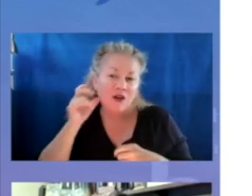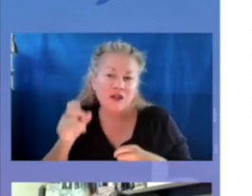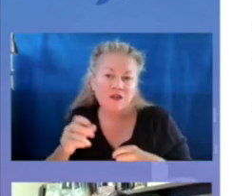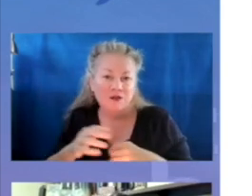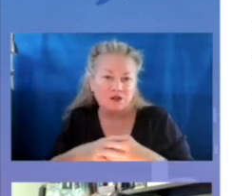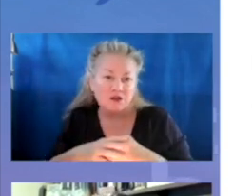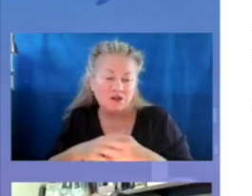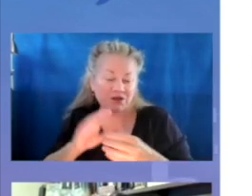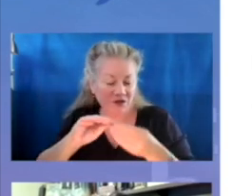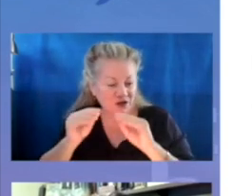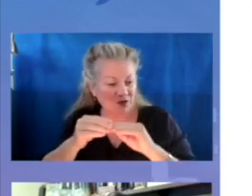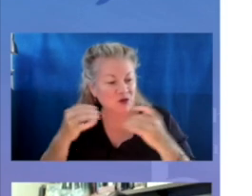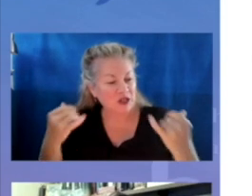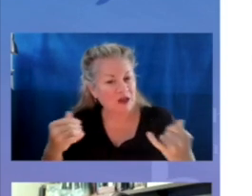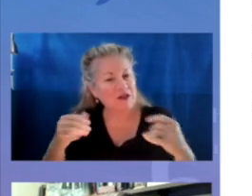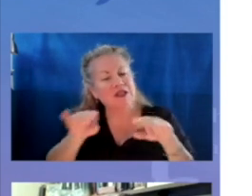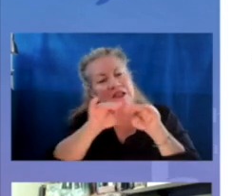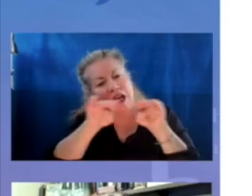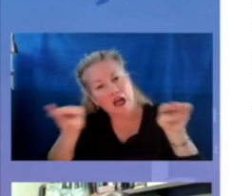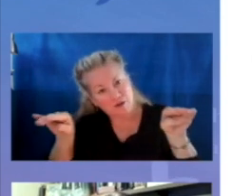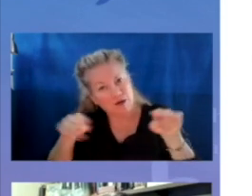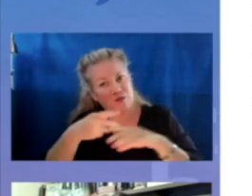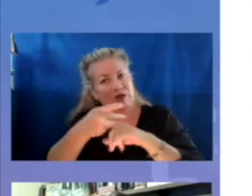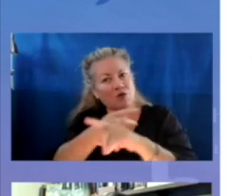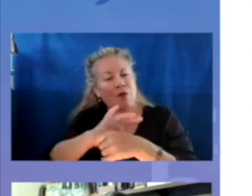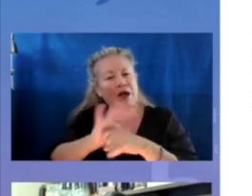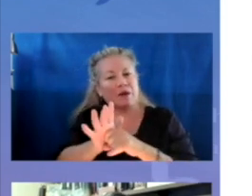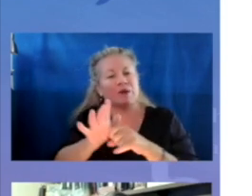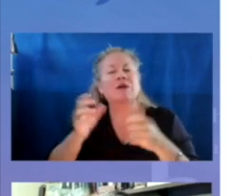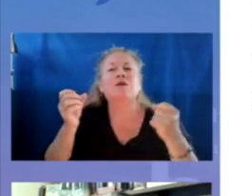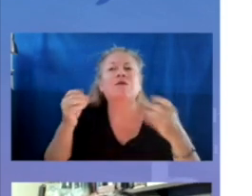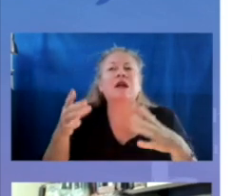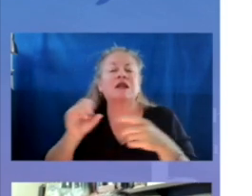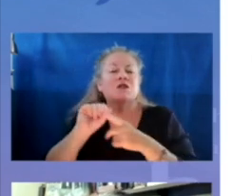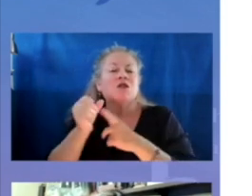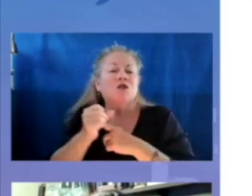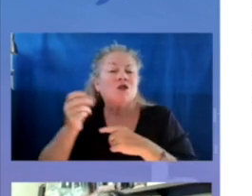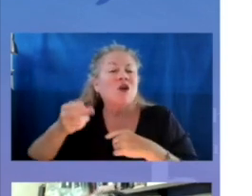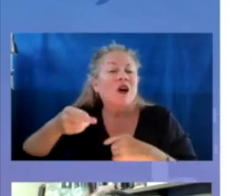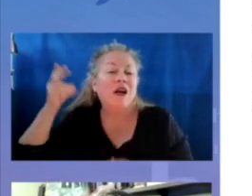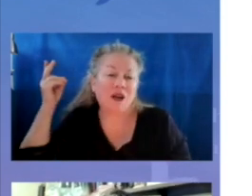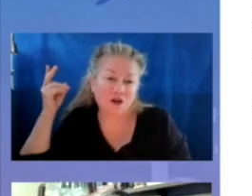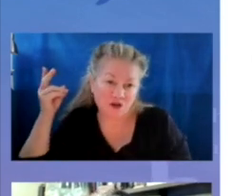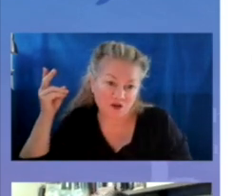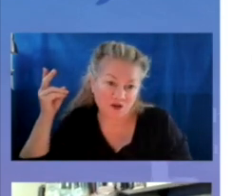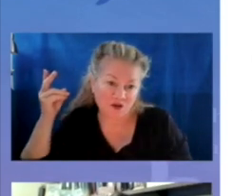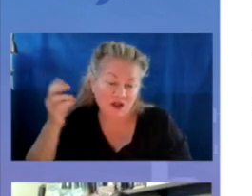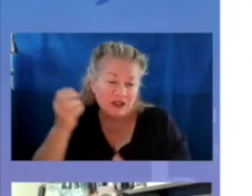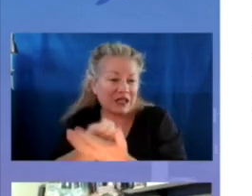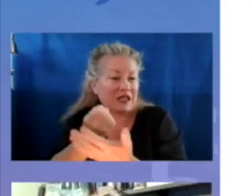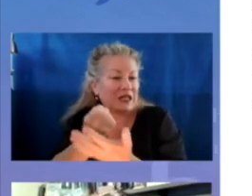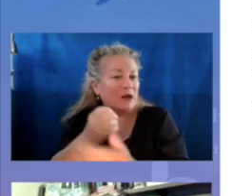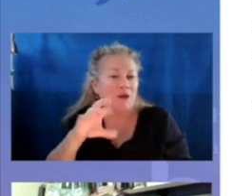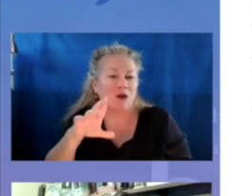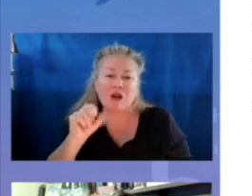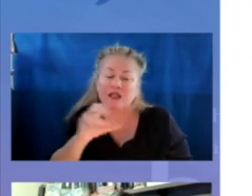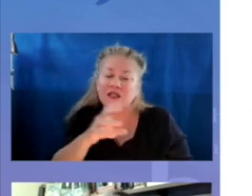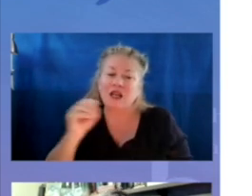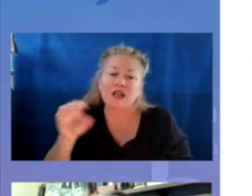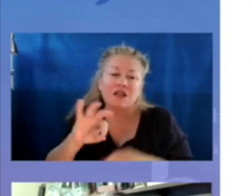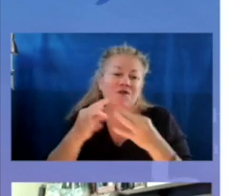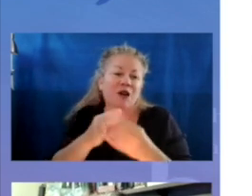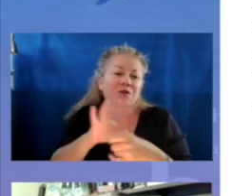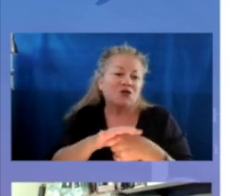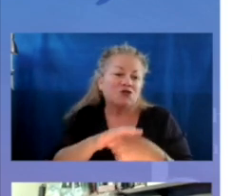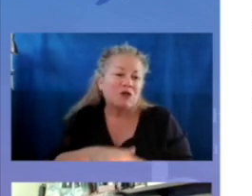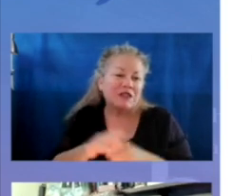school year, is that numbers are not only the same as pre-pandemic, but in many cases, they're much higher as the economic crisis and